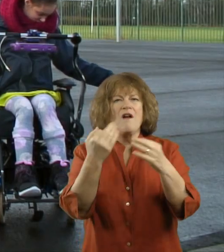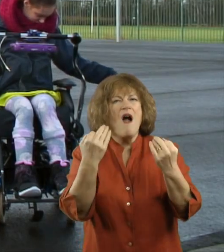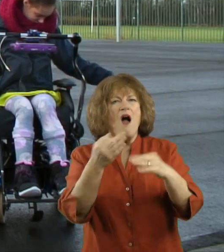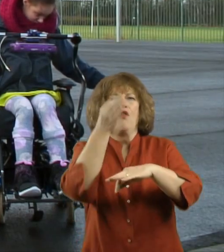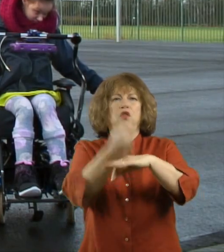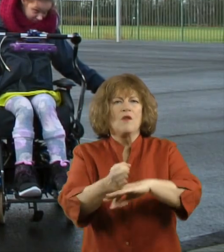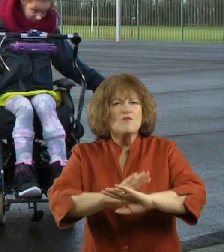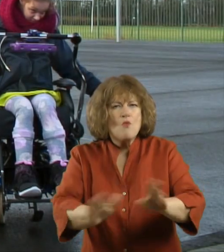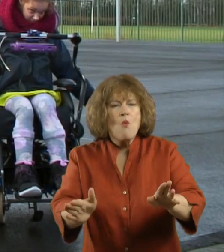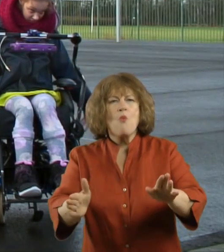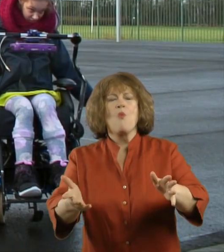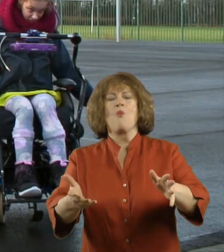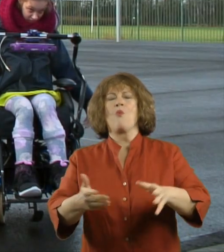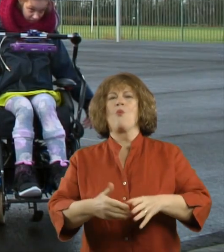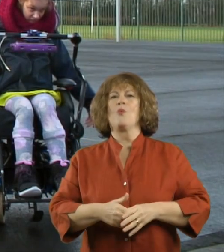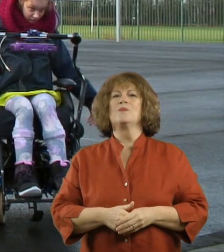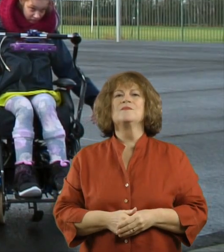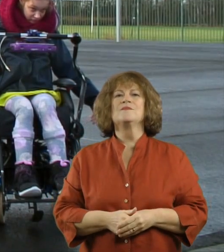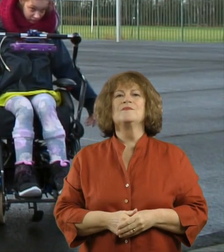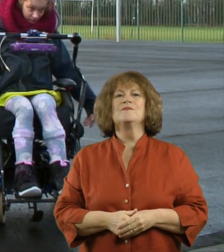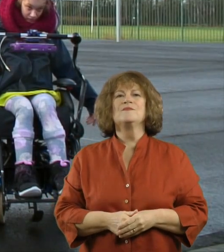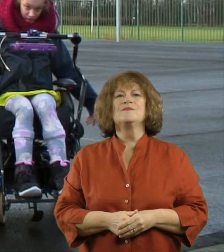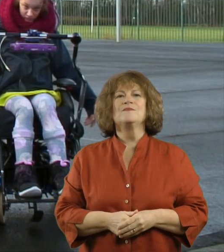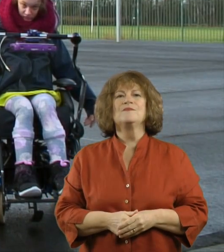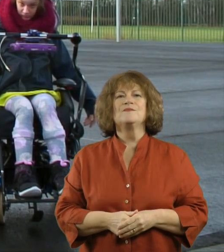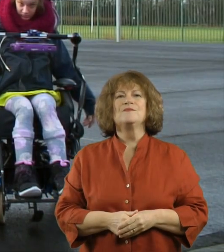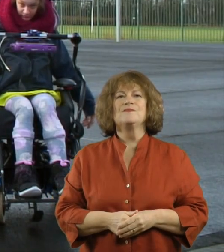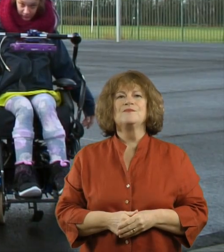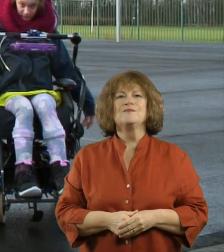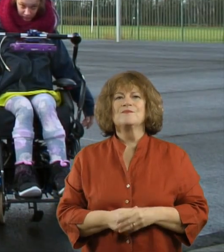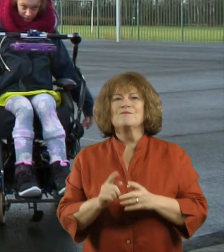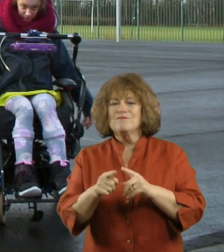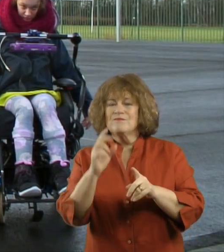No parking on pavements or drop curbs.